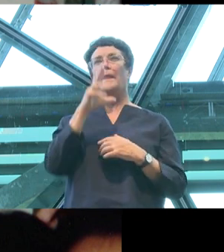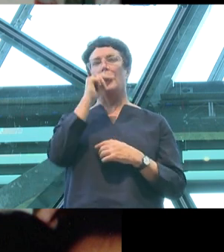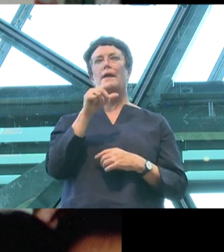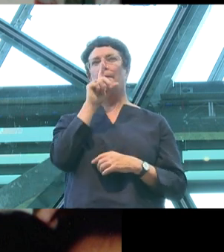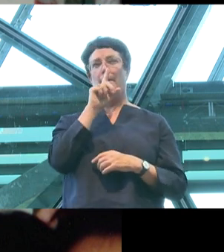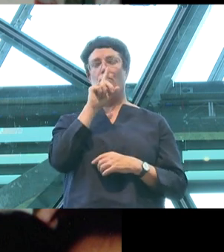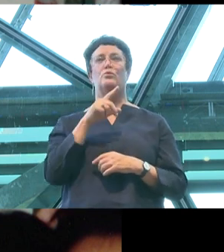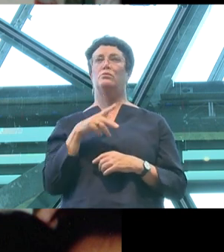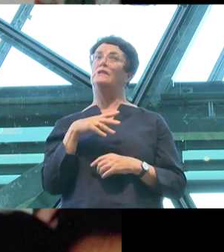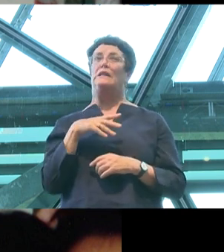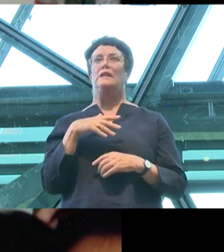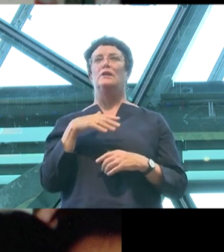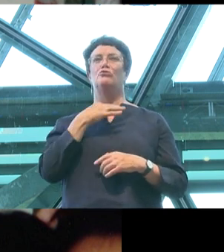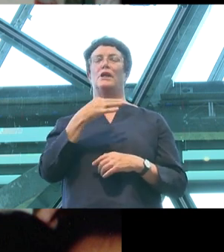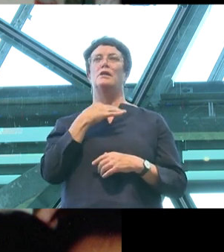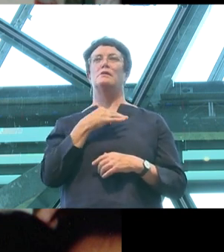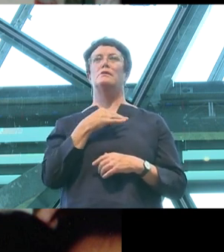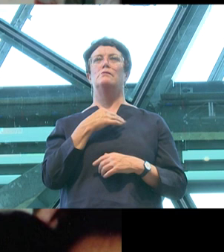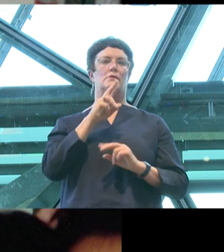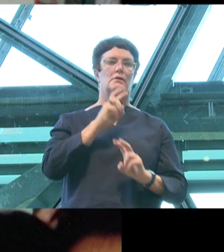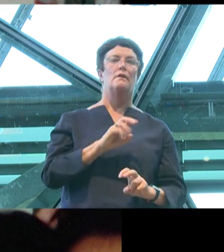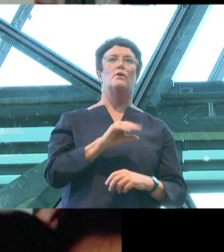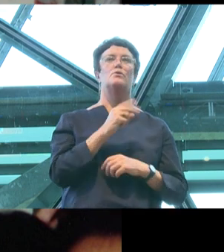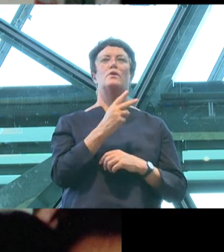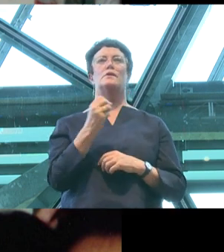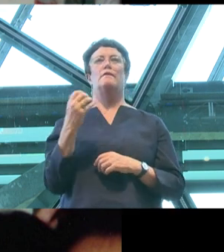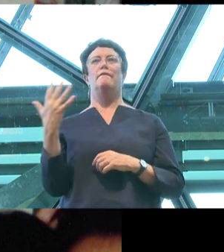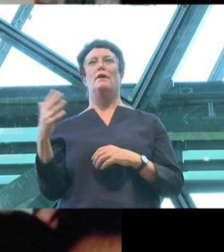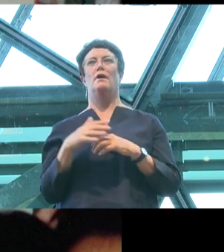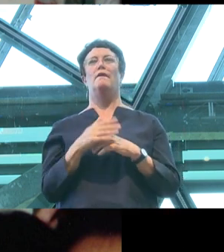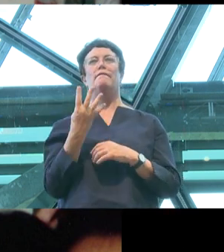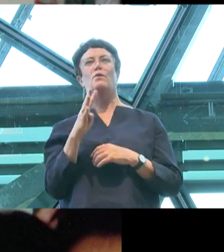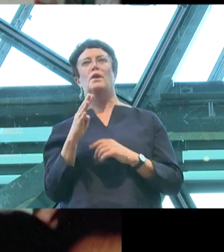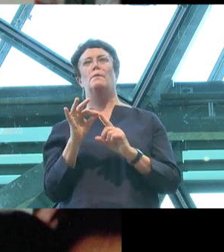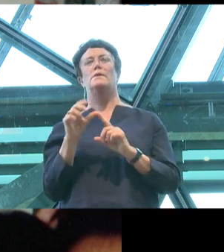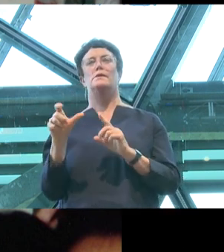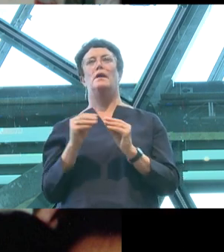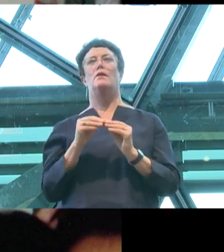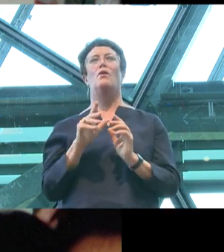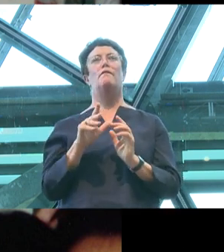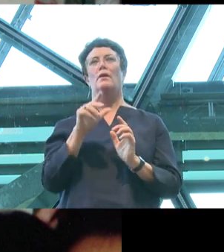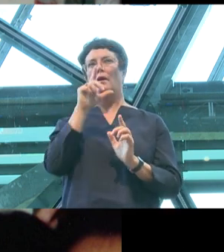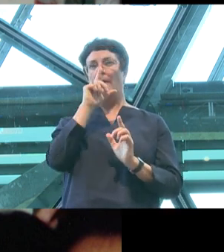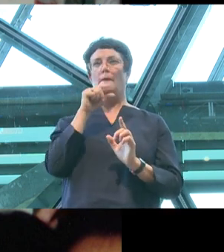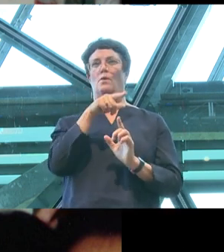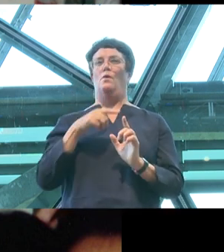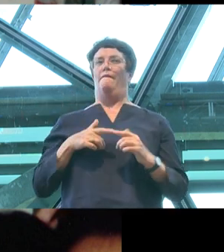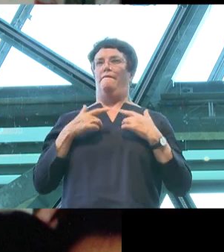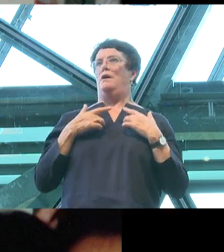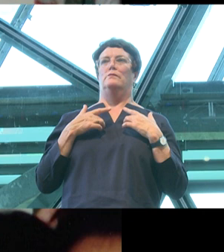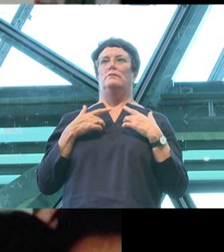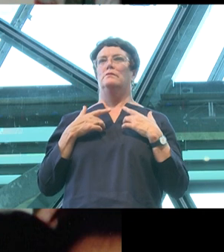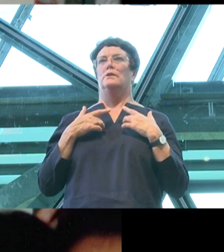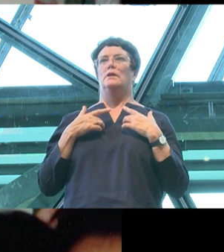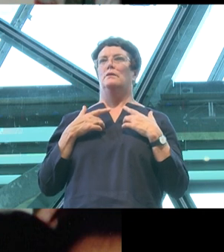One 2005 study found nearly 40% of same-sex attracted Australians felt they had been treated unfairly because of their sexuality and that was a